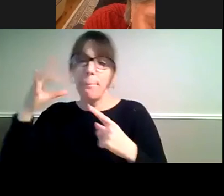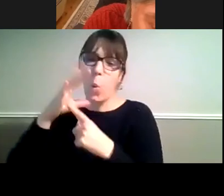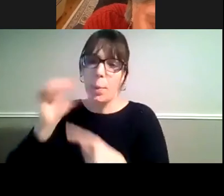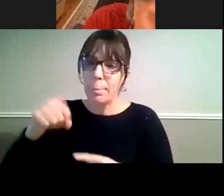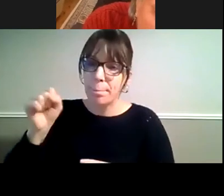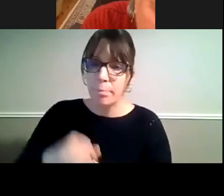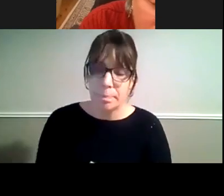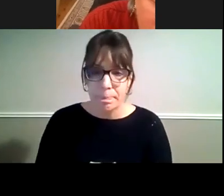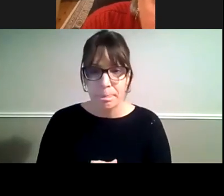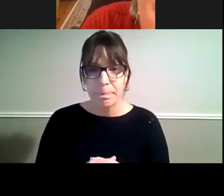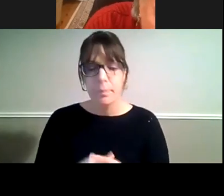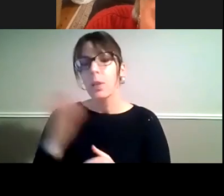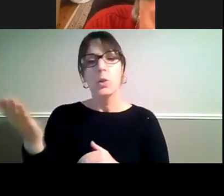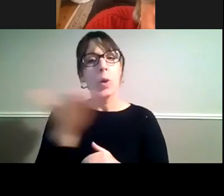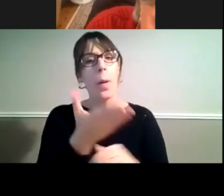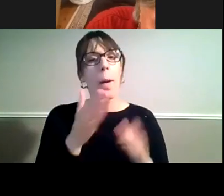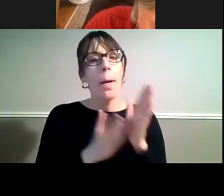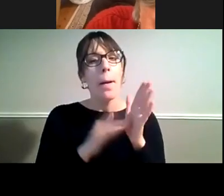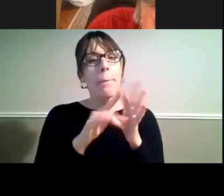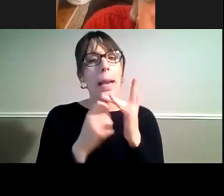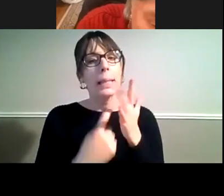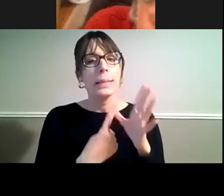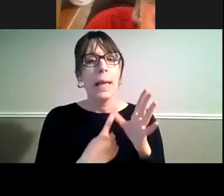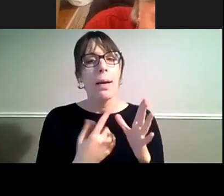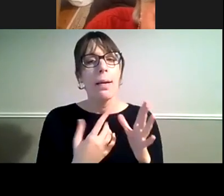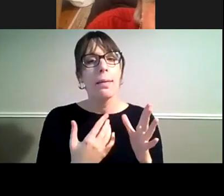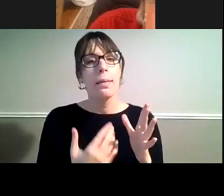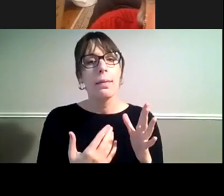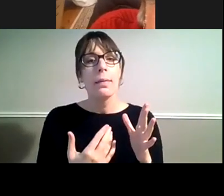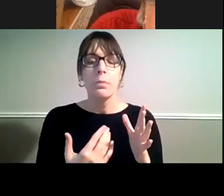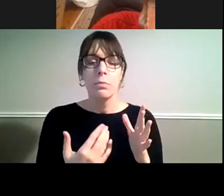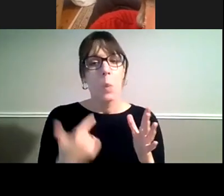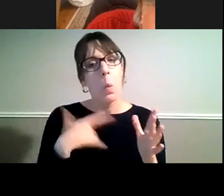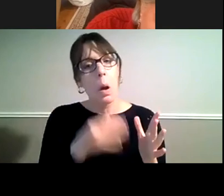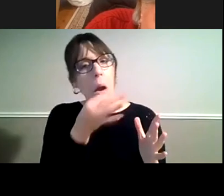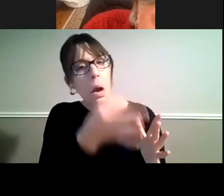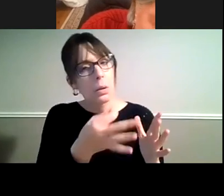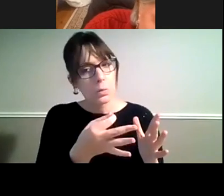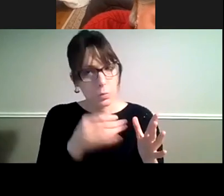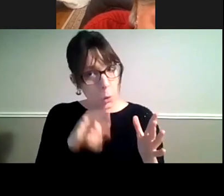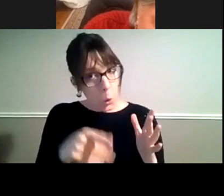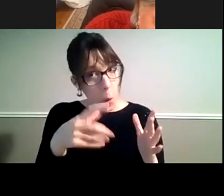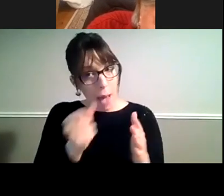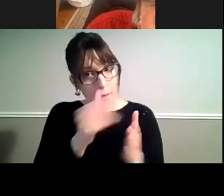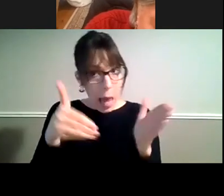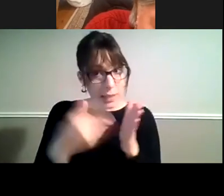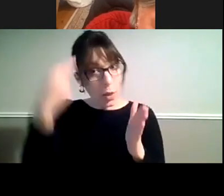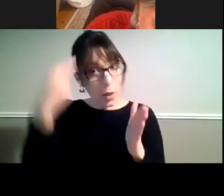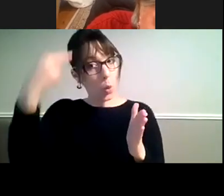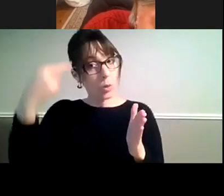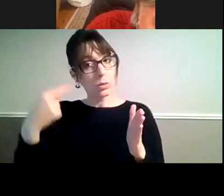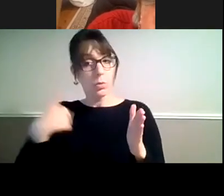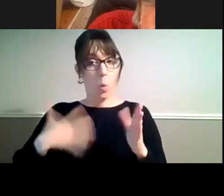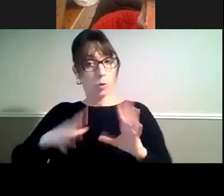let me come back to you just for any final thoughts that you might like to